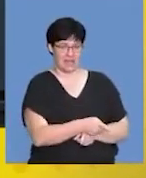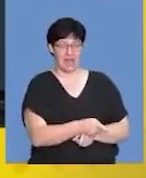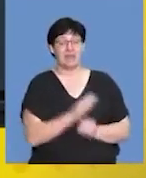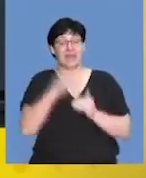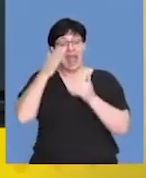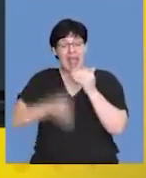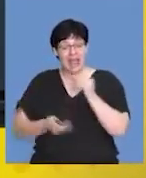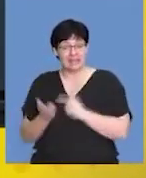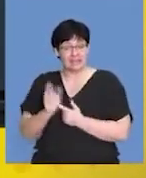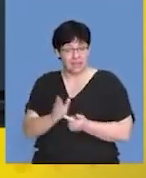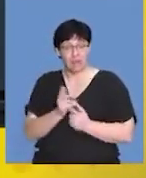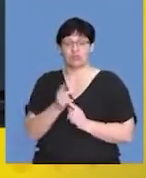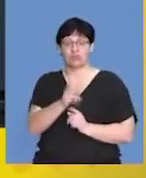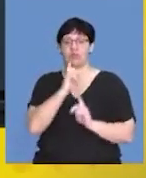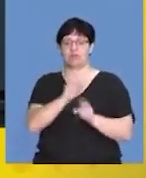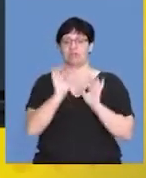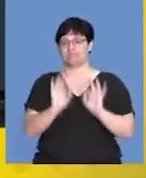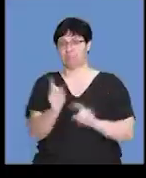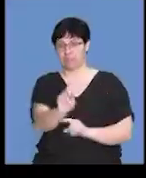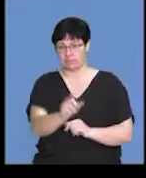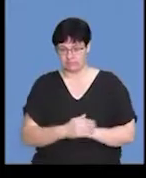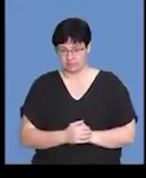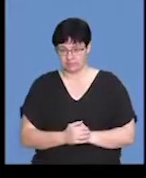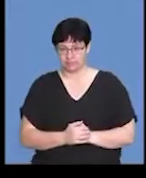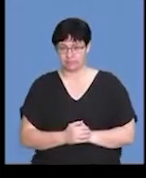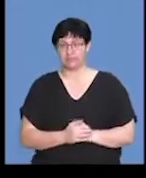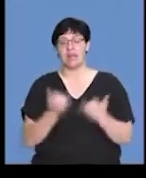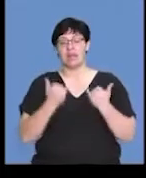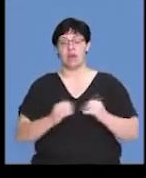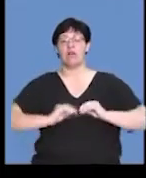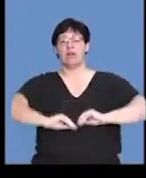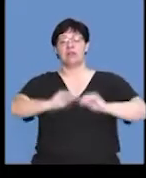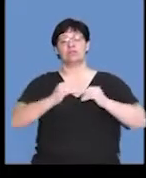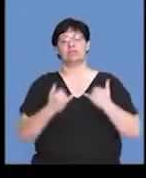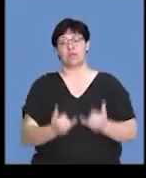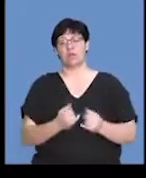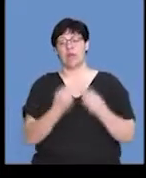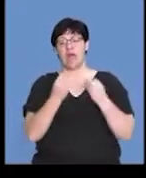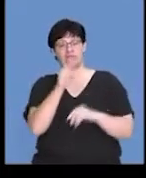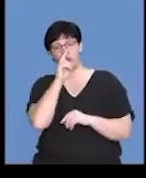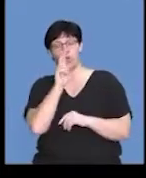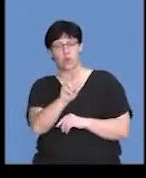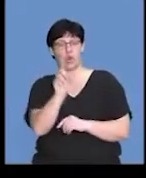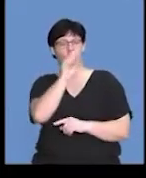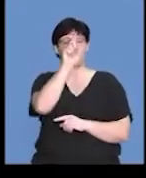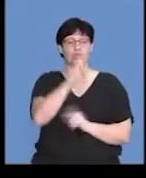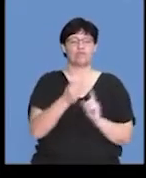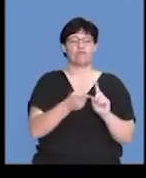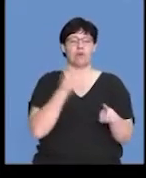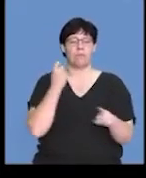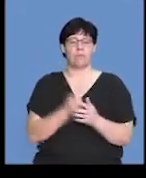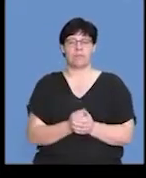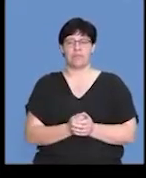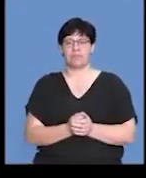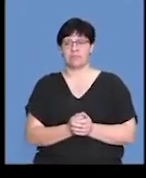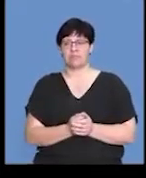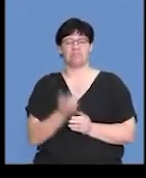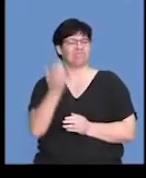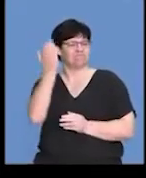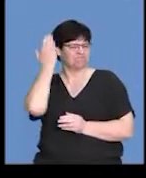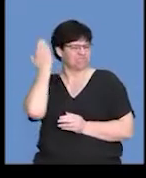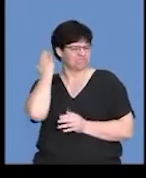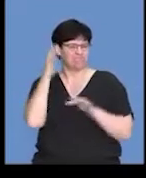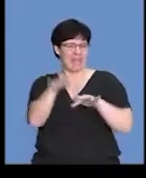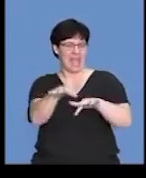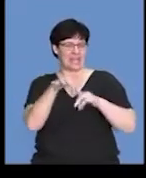can respond to those at the end. So in our lesson today, we have looked at questions from past